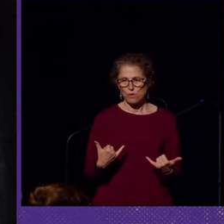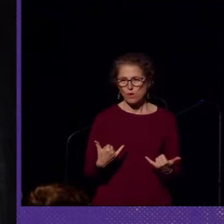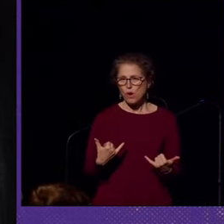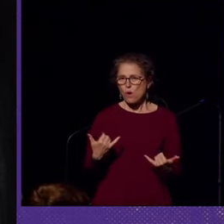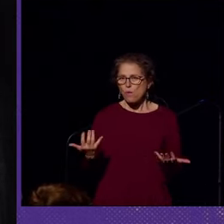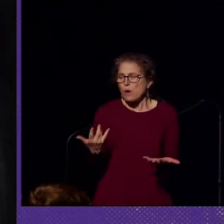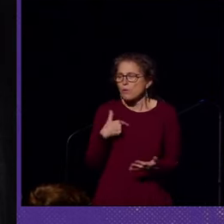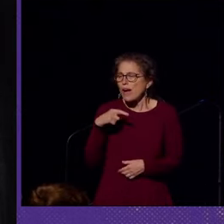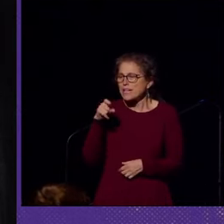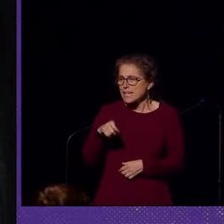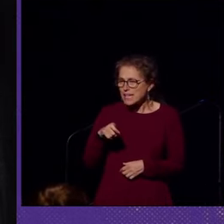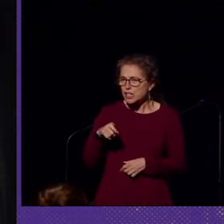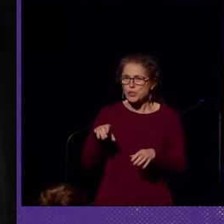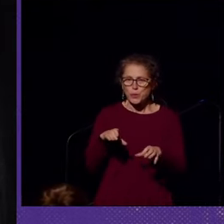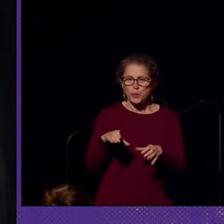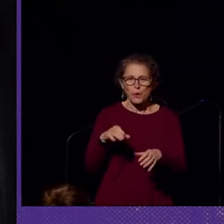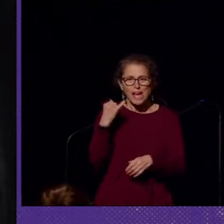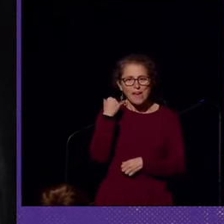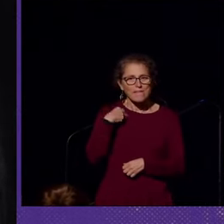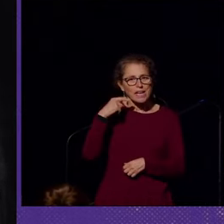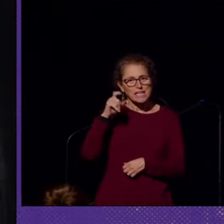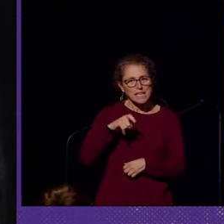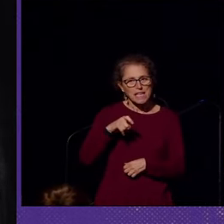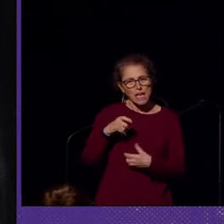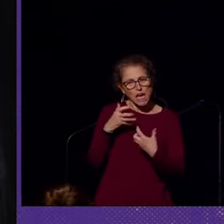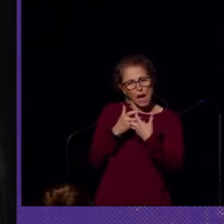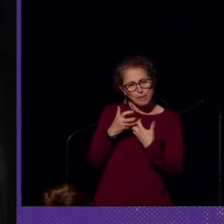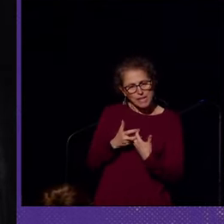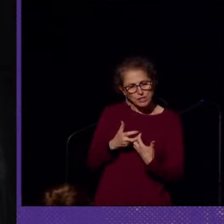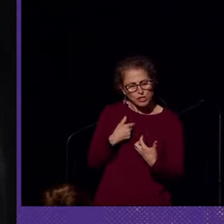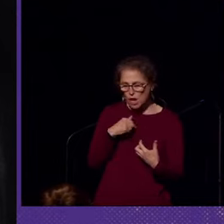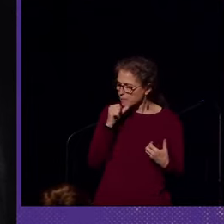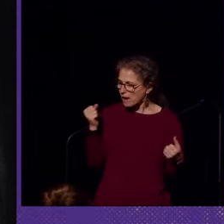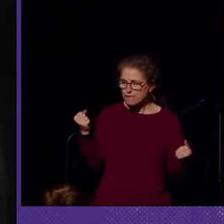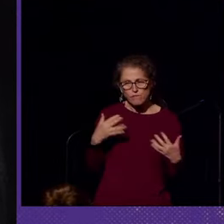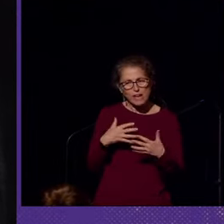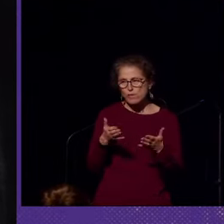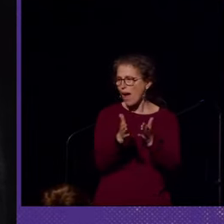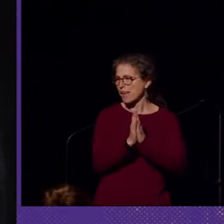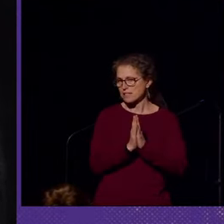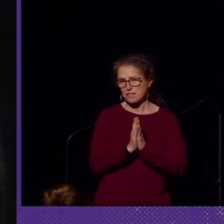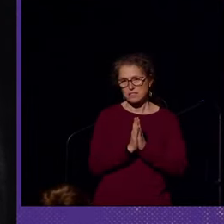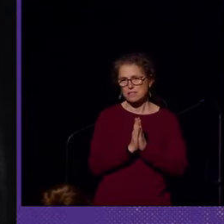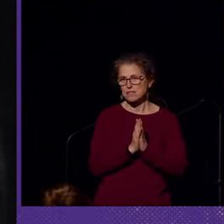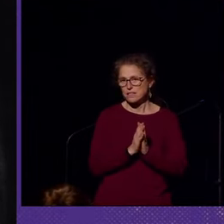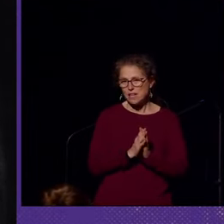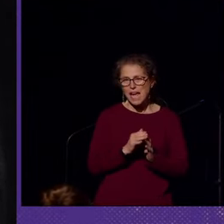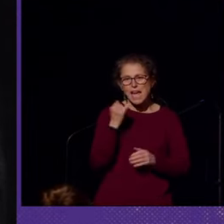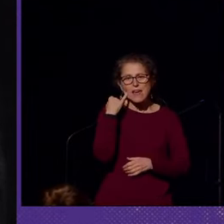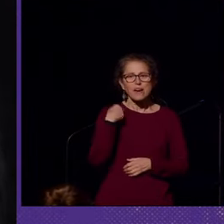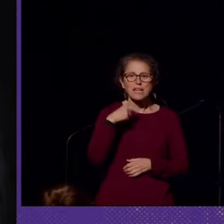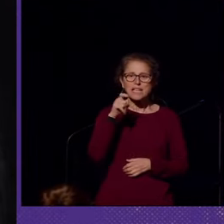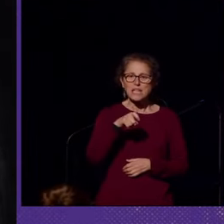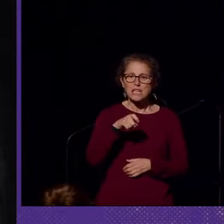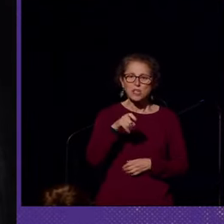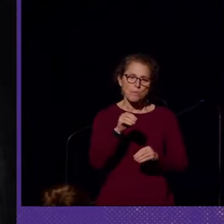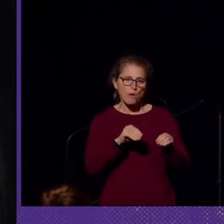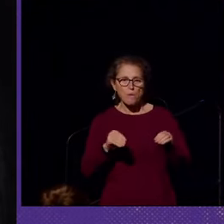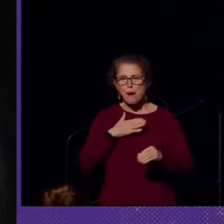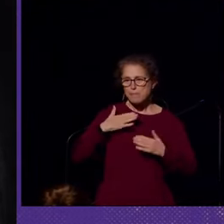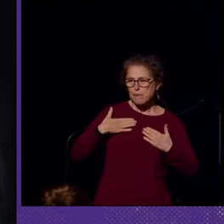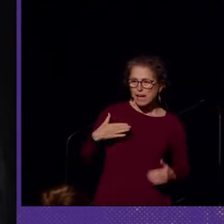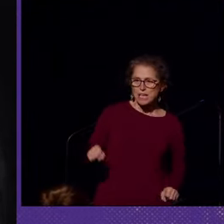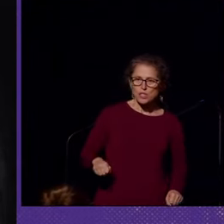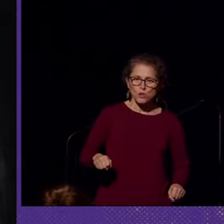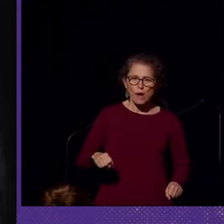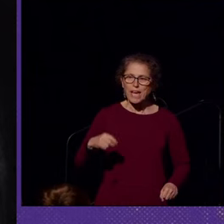What do I need to do? If I need accommodation, I'm not afraid to ask for it. If I need to move my body so I